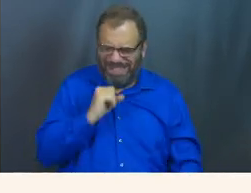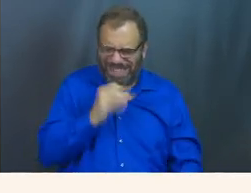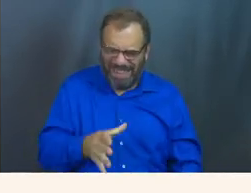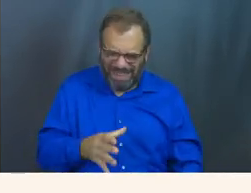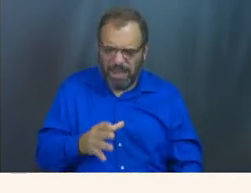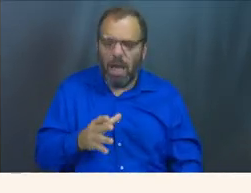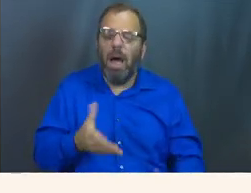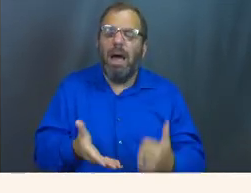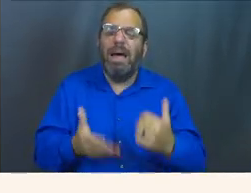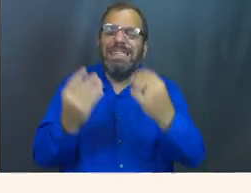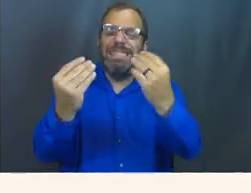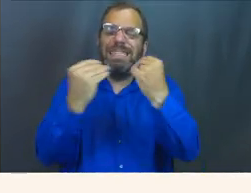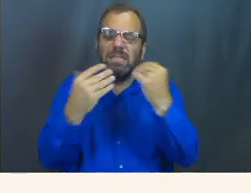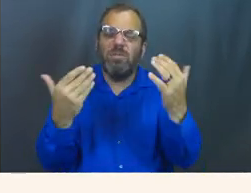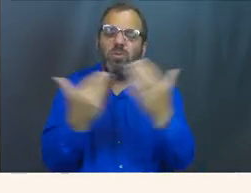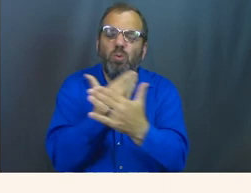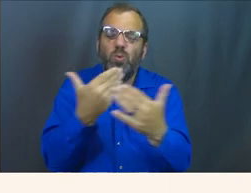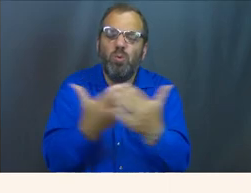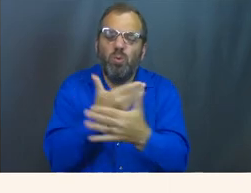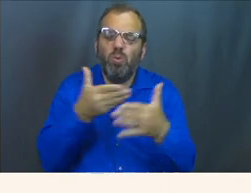God, would you teach us a new way?